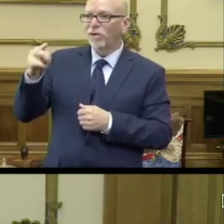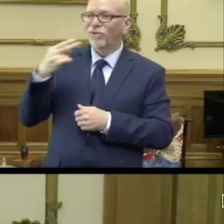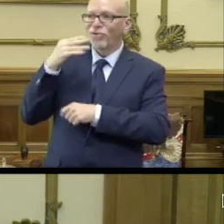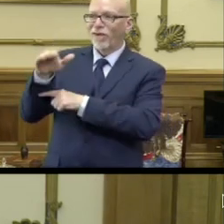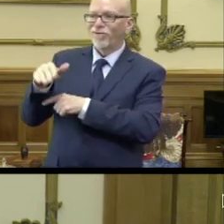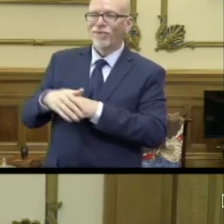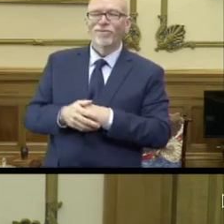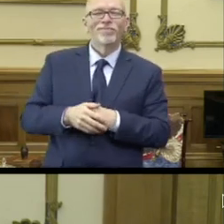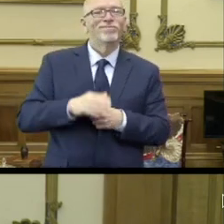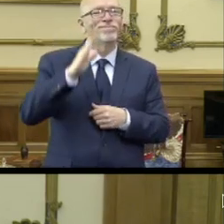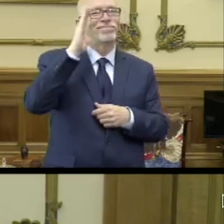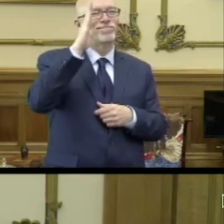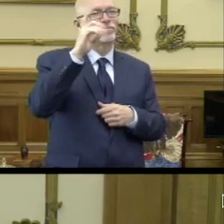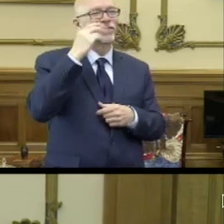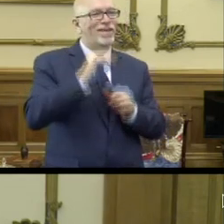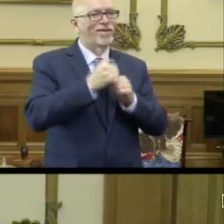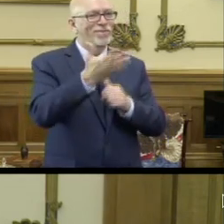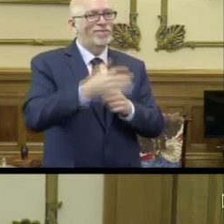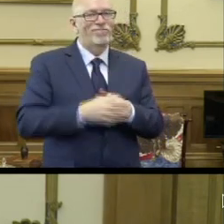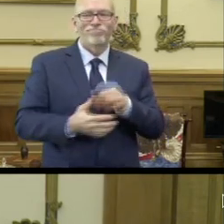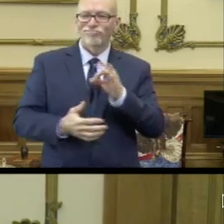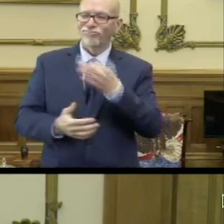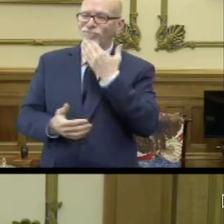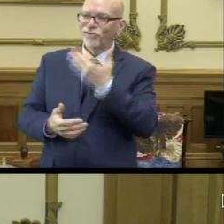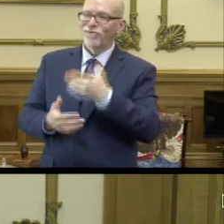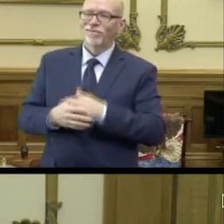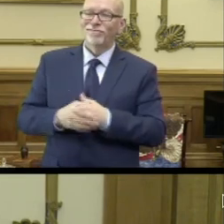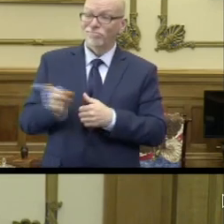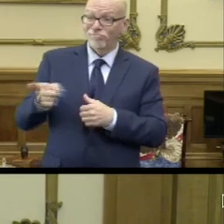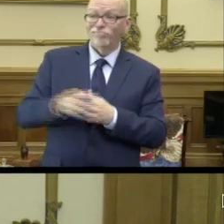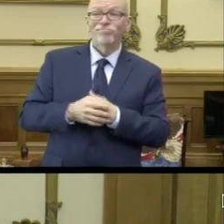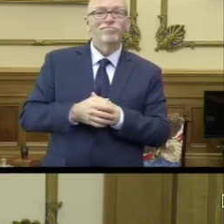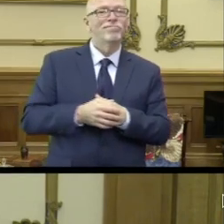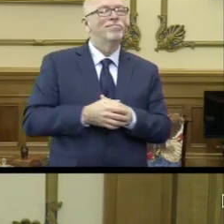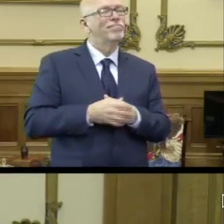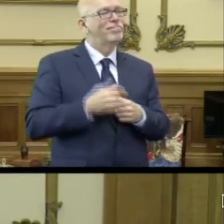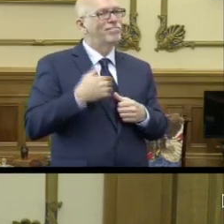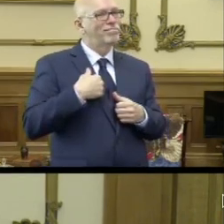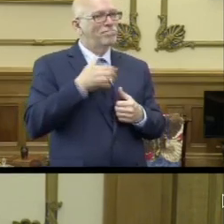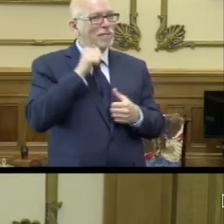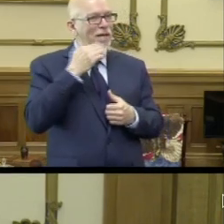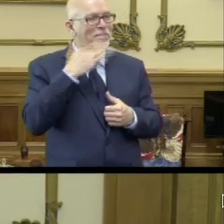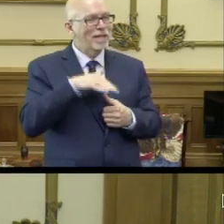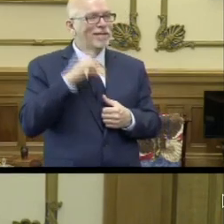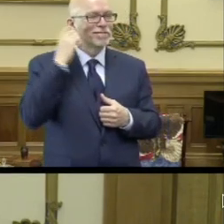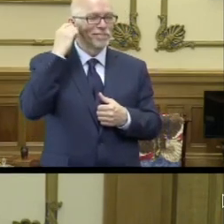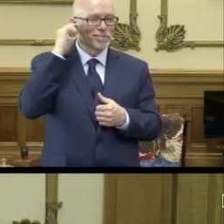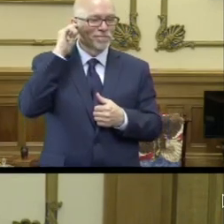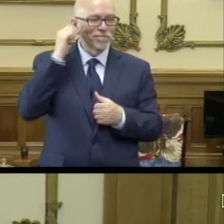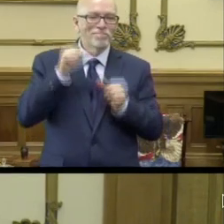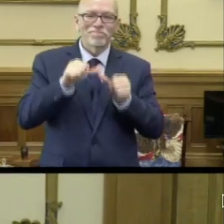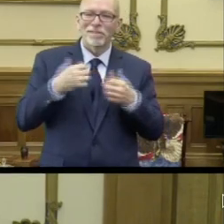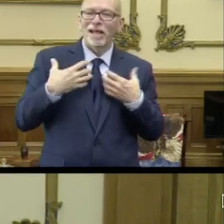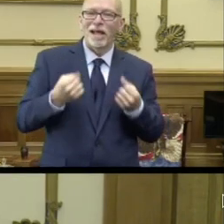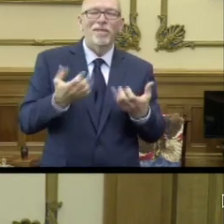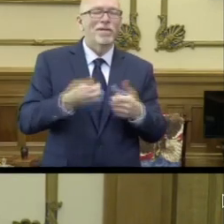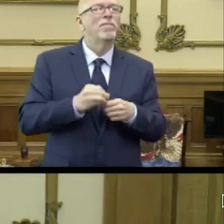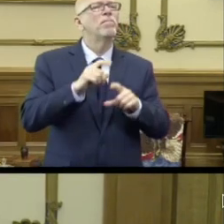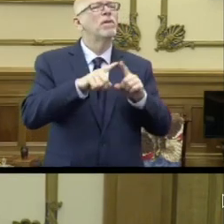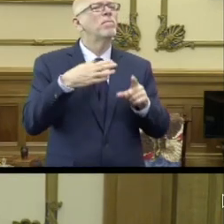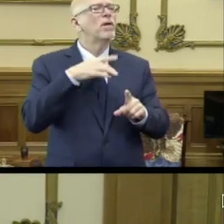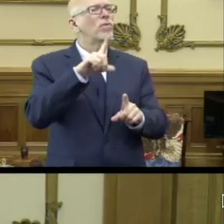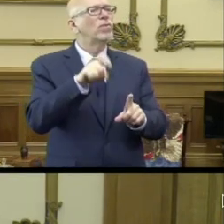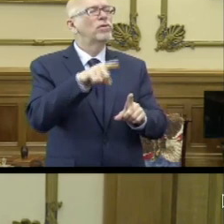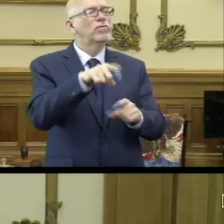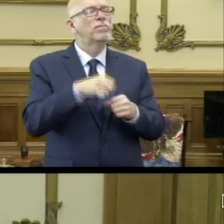afternoon. Hi. How are you, Governor? Great. Thank you. Yourself? I'm not too bad. Staying healthy, hopefully like everyone else. So my question